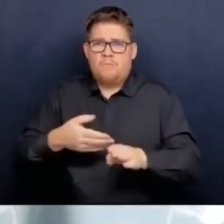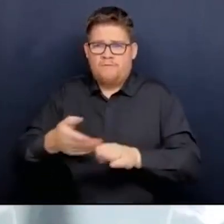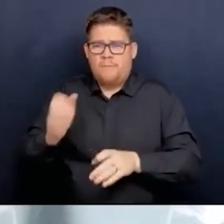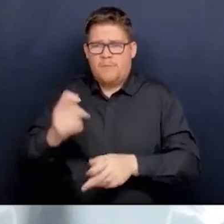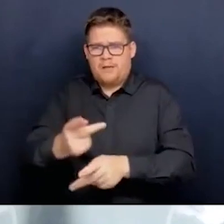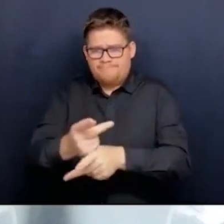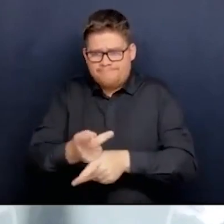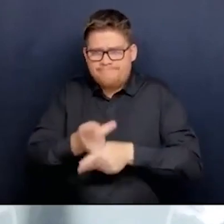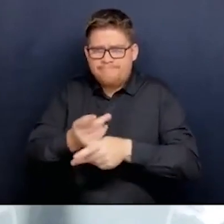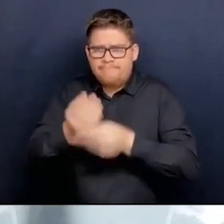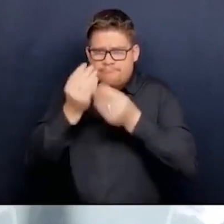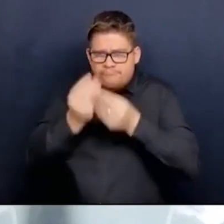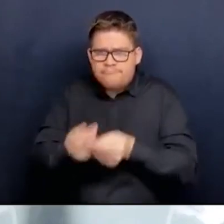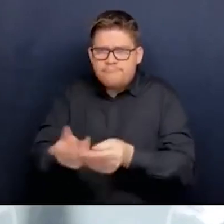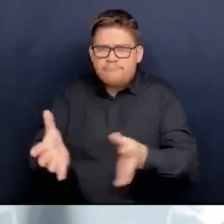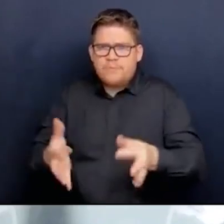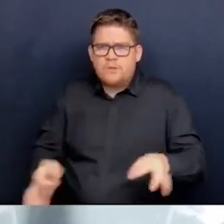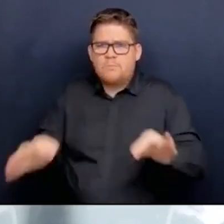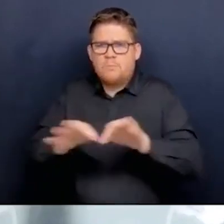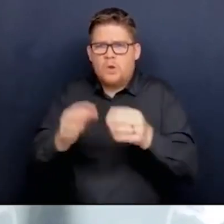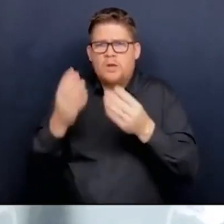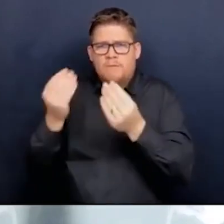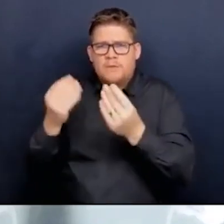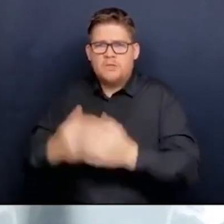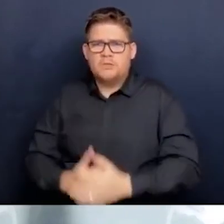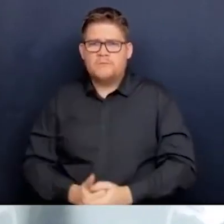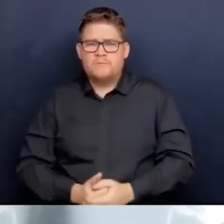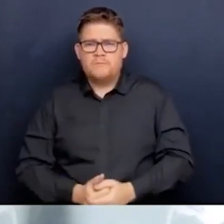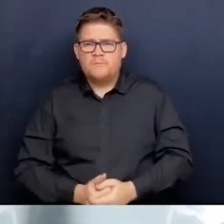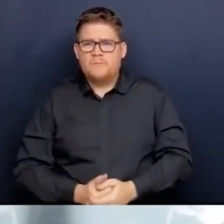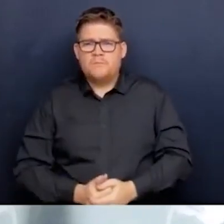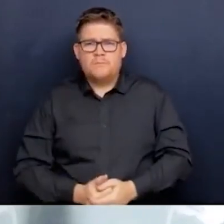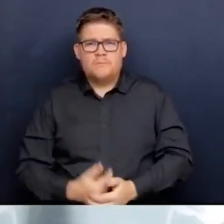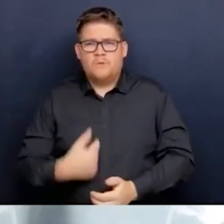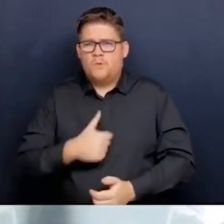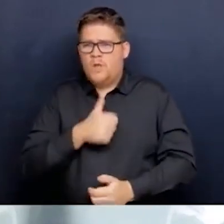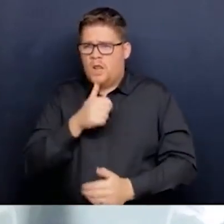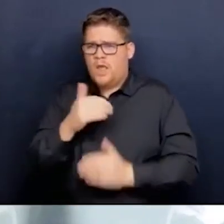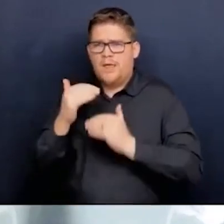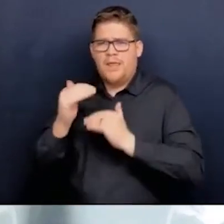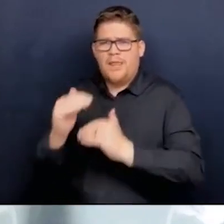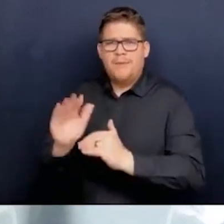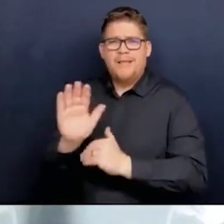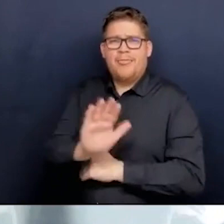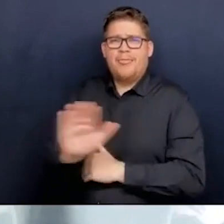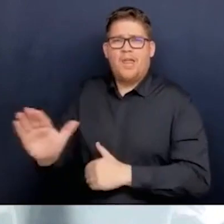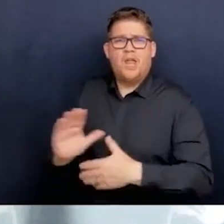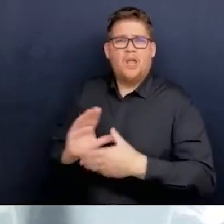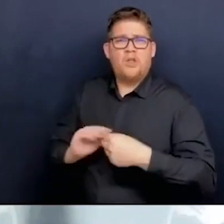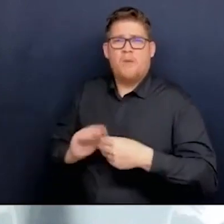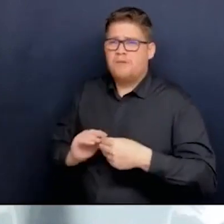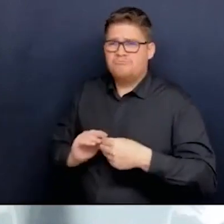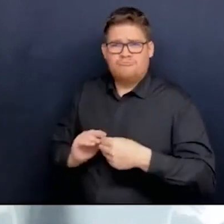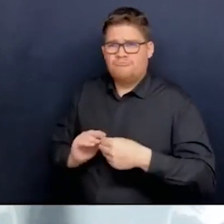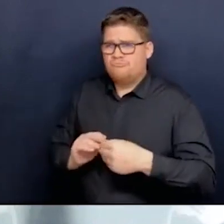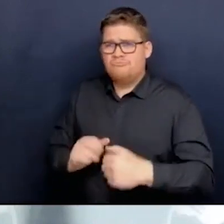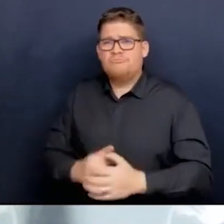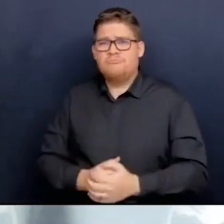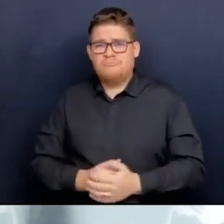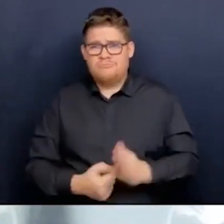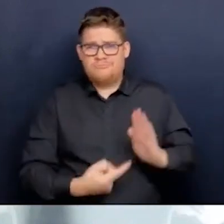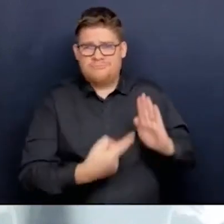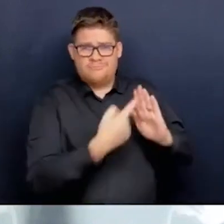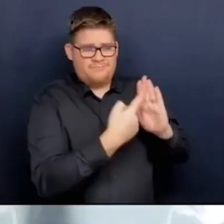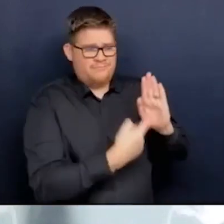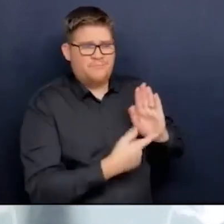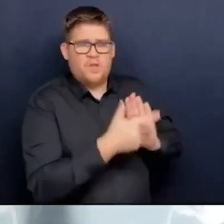This isn't about a critical, this is about limiting critical or free speech. In fact, it's what the legislation supports what we